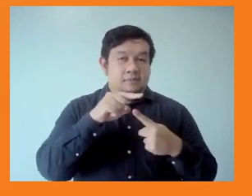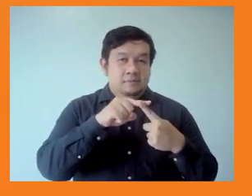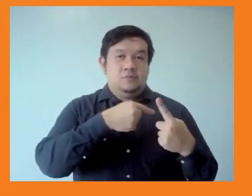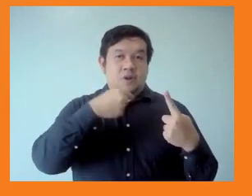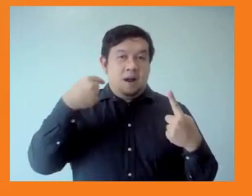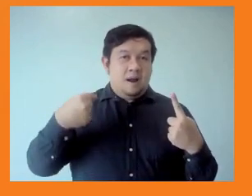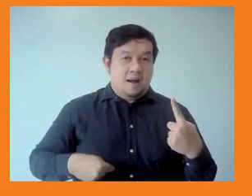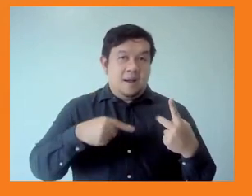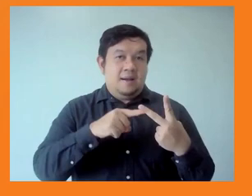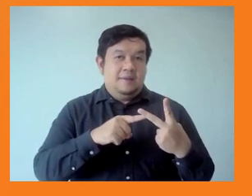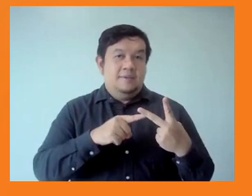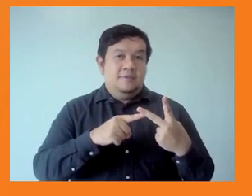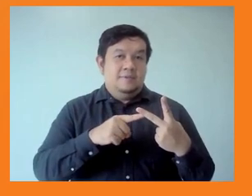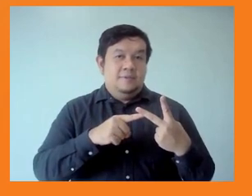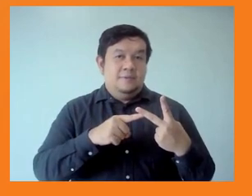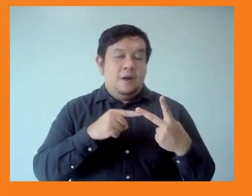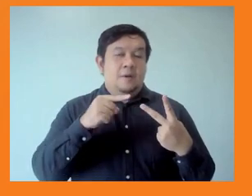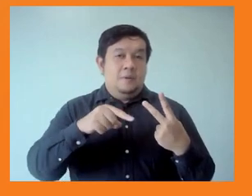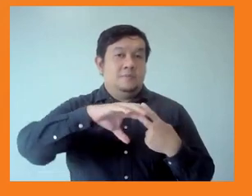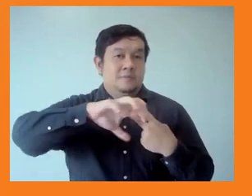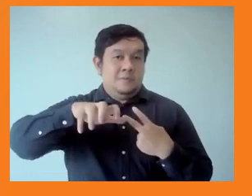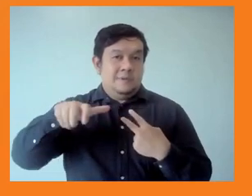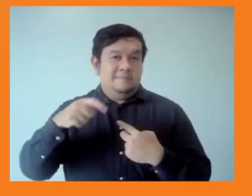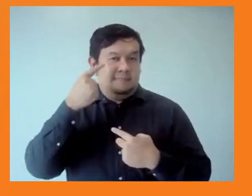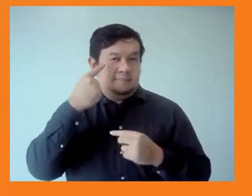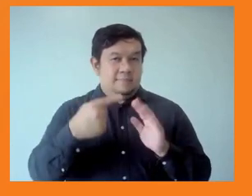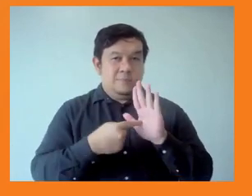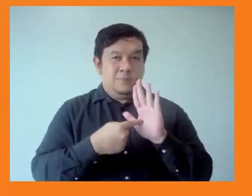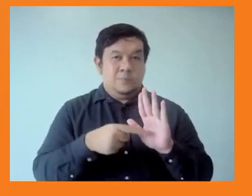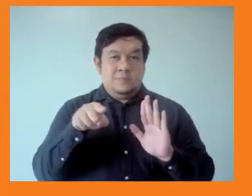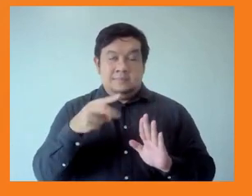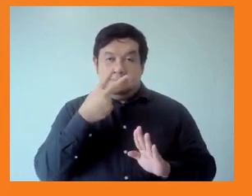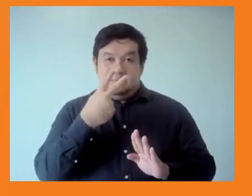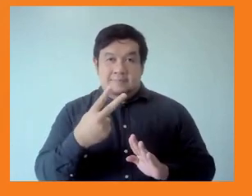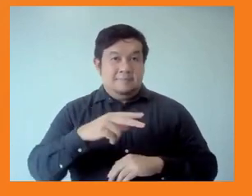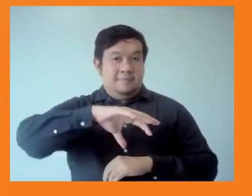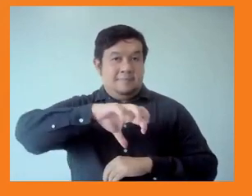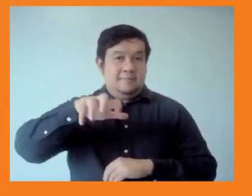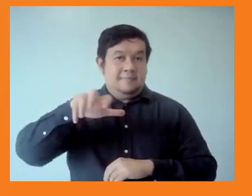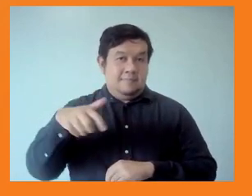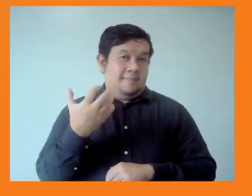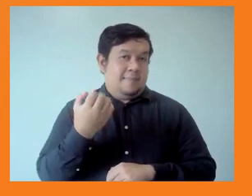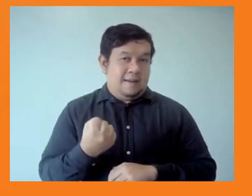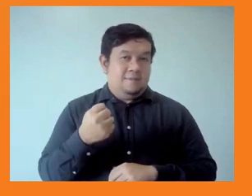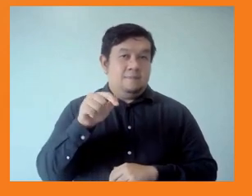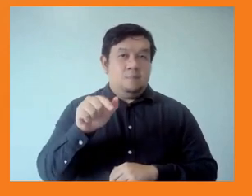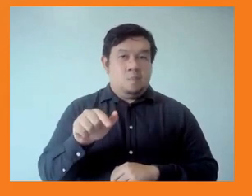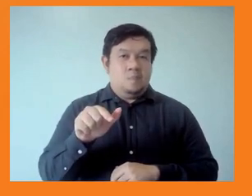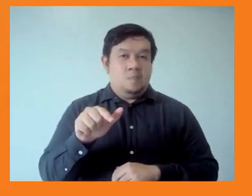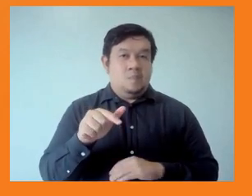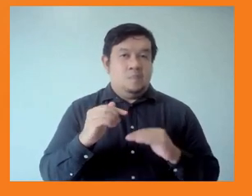10%. And you can see the list of countries there, the seven of them which reduce inequality really only very marginally by less than 3%.